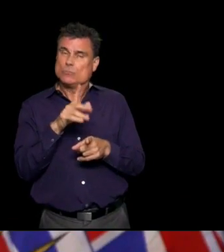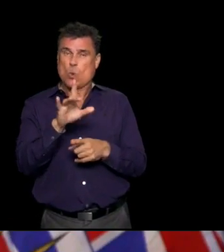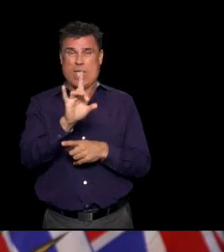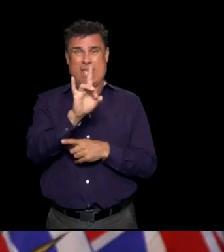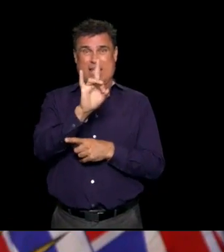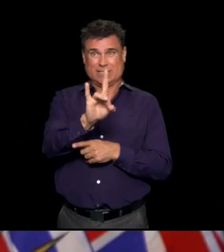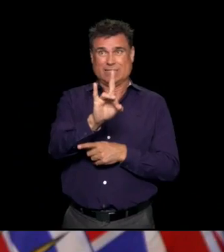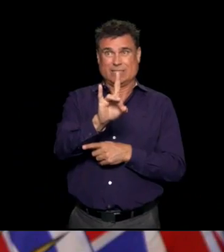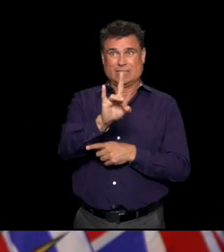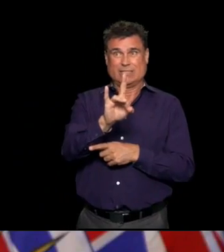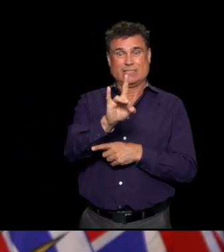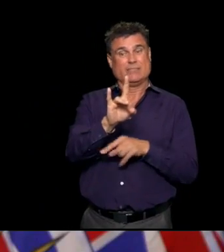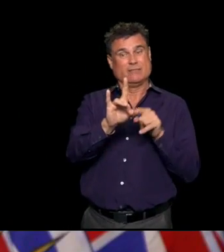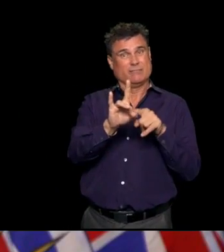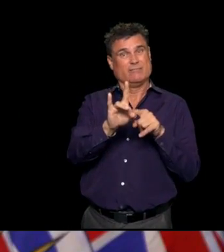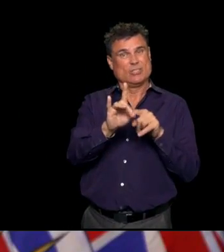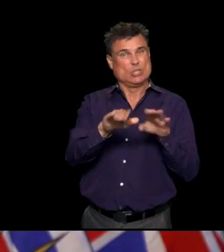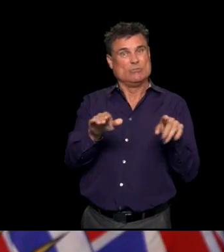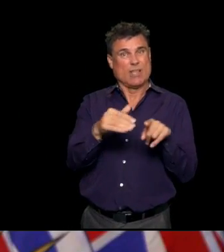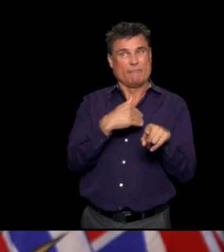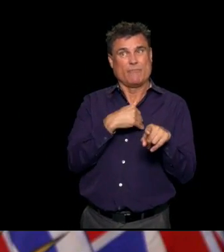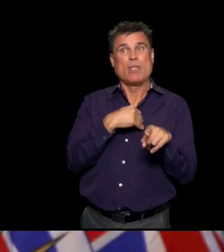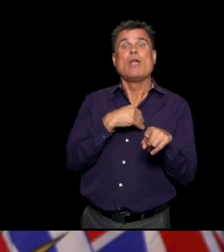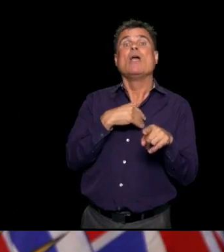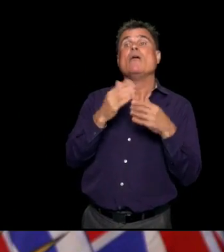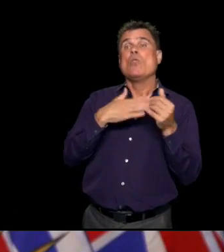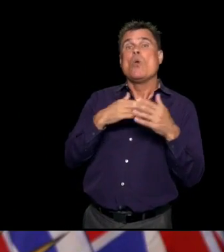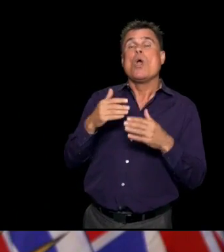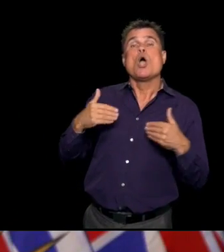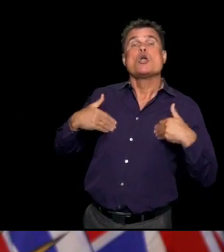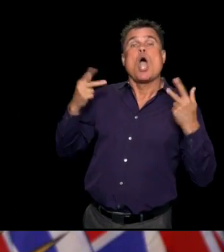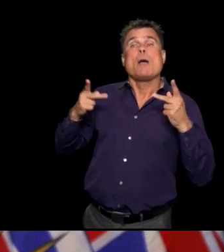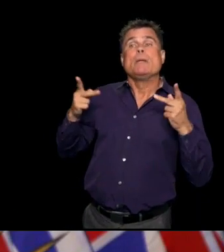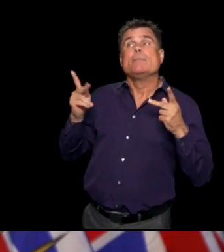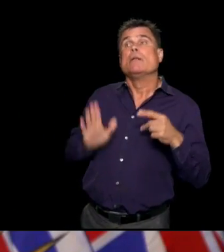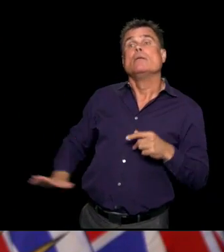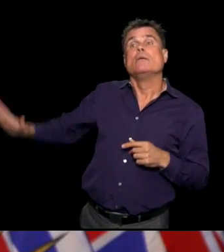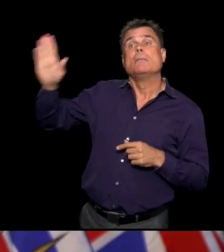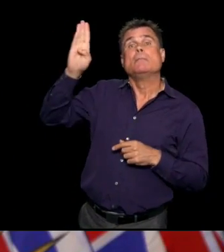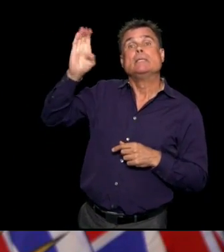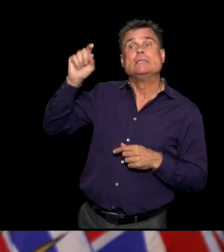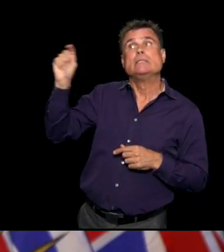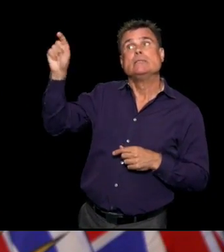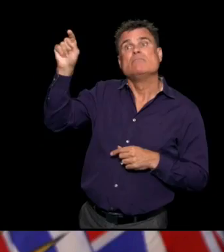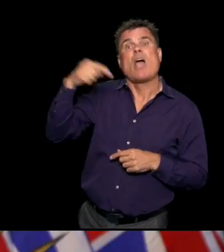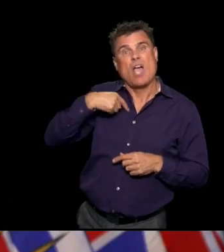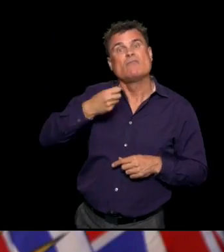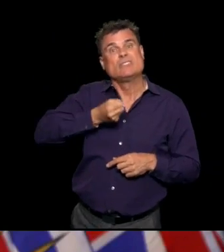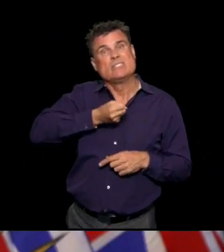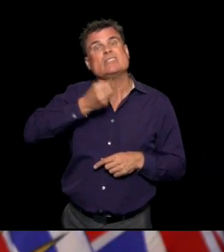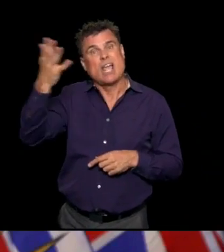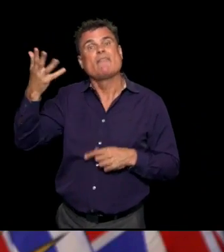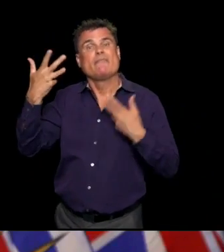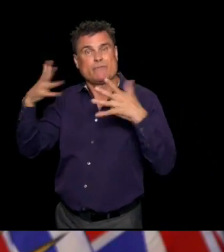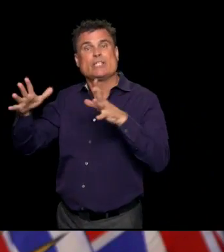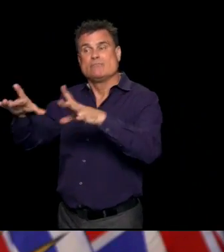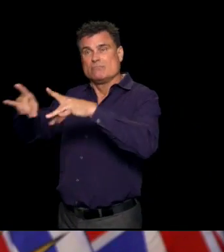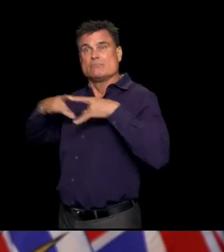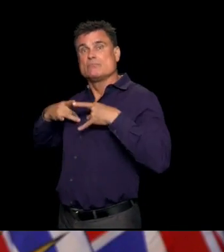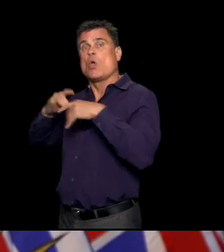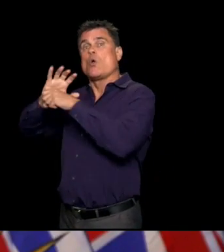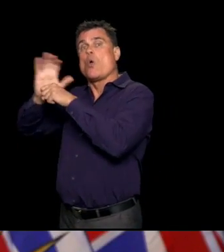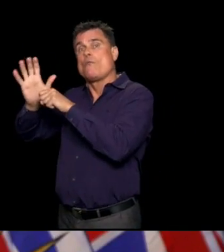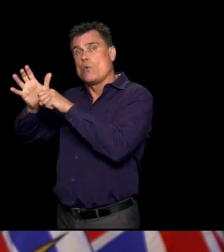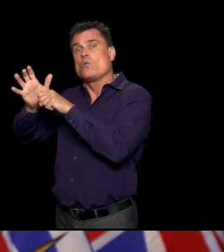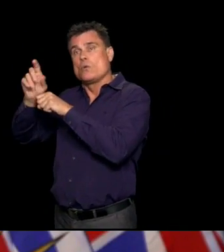hundred young people who have been affected by COVID. So in this case, we had eight who have been reported. They've all been admitted